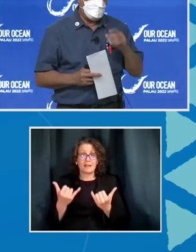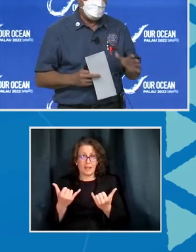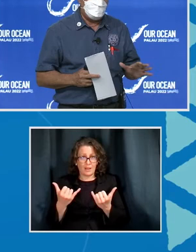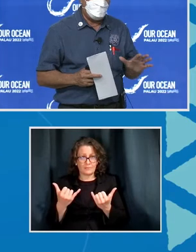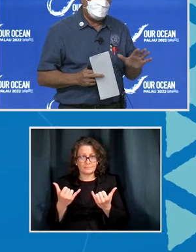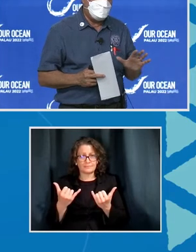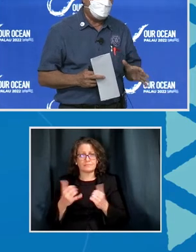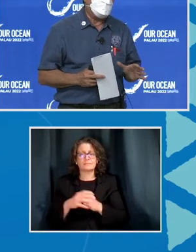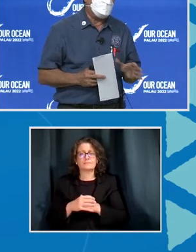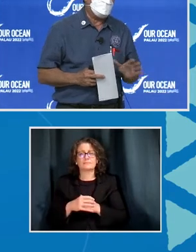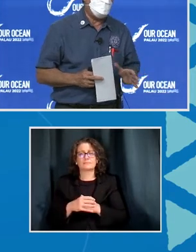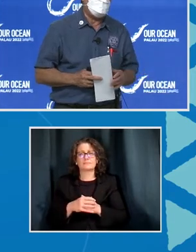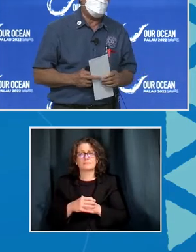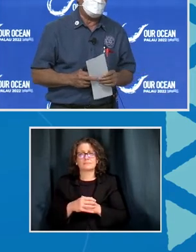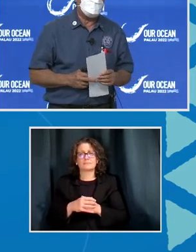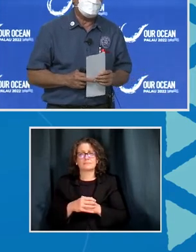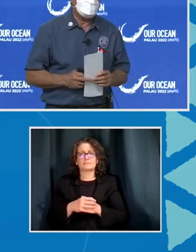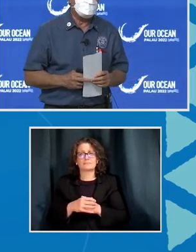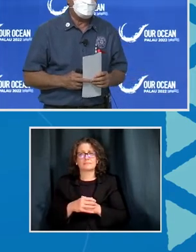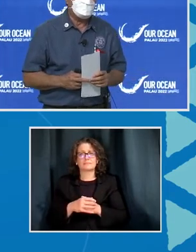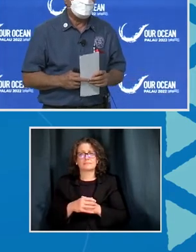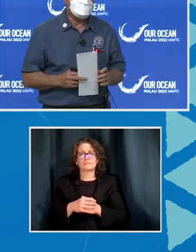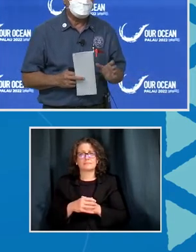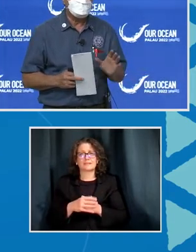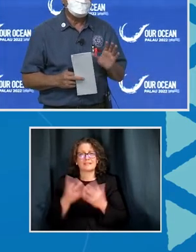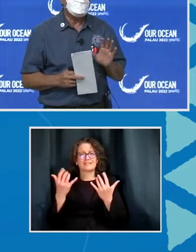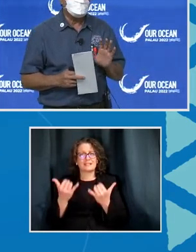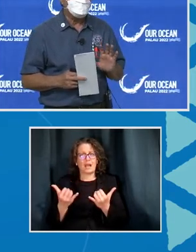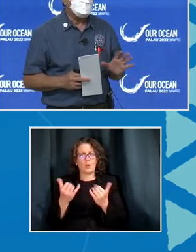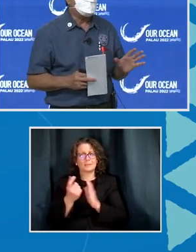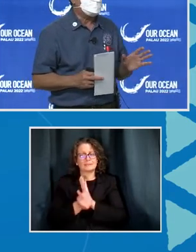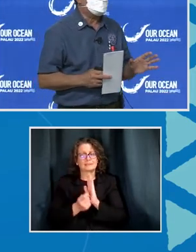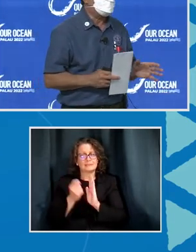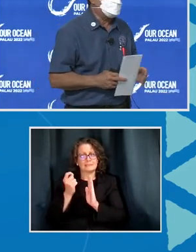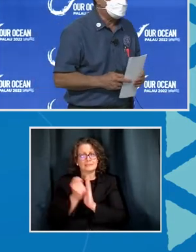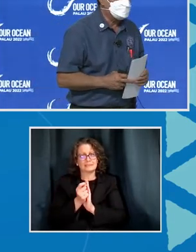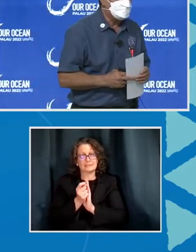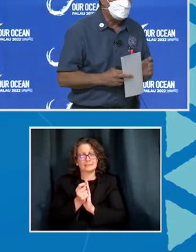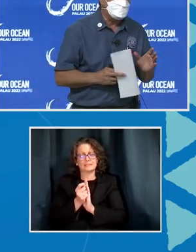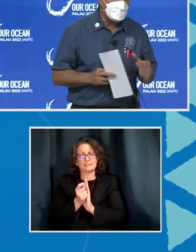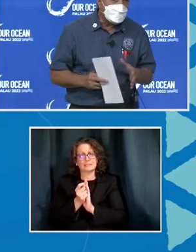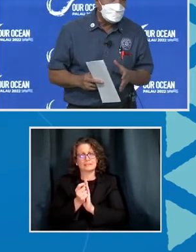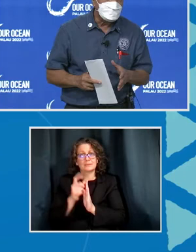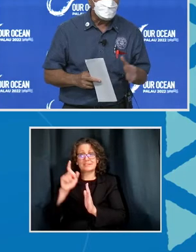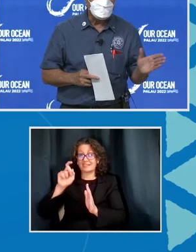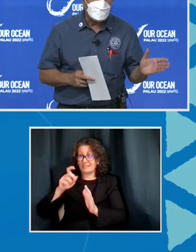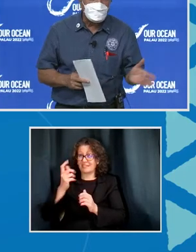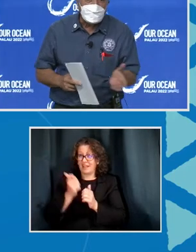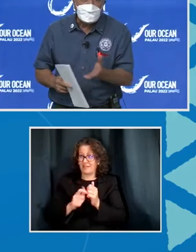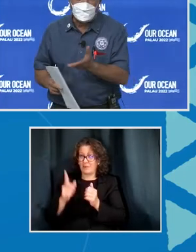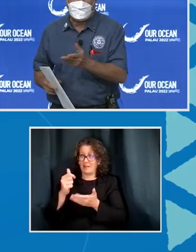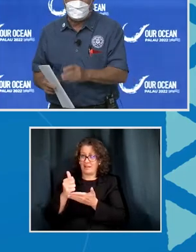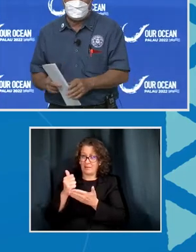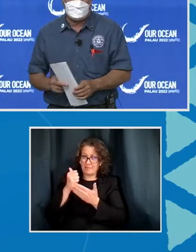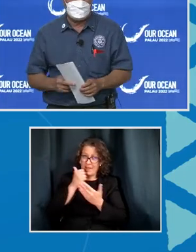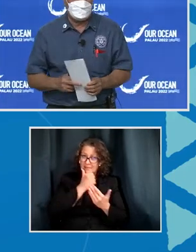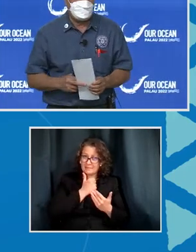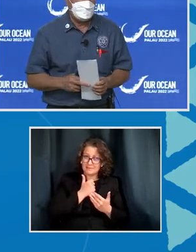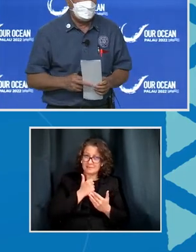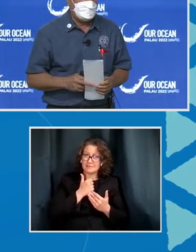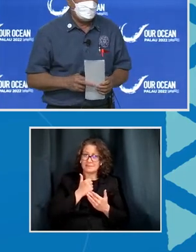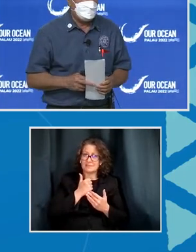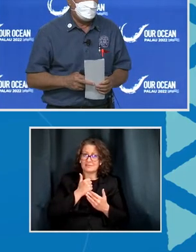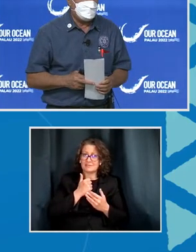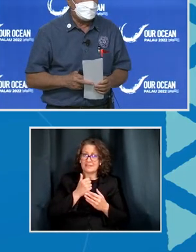Now, we are at a stage where we need everybody to help us navigate our waters.